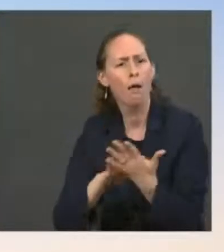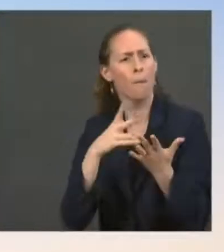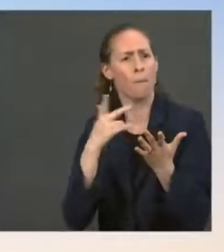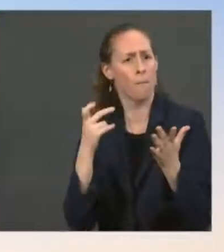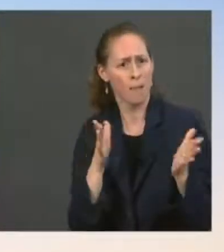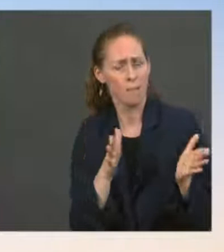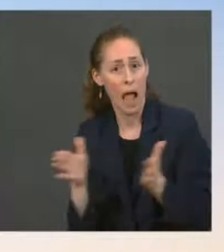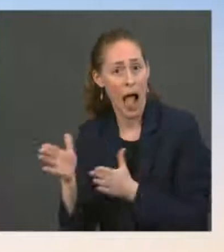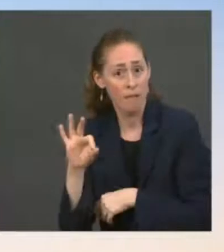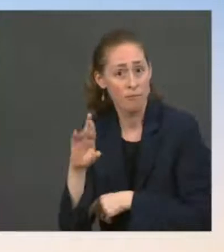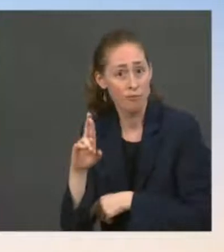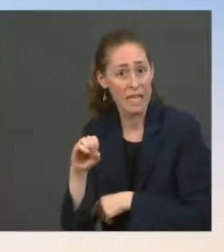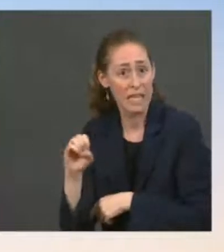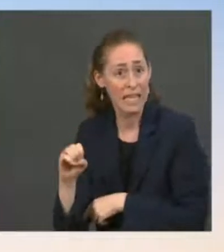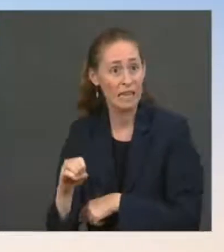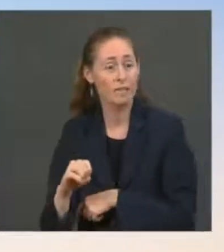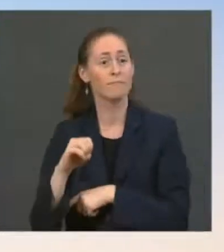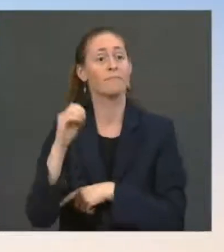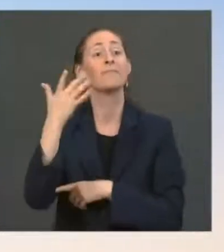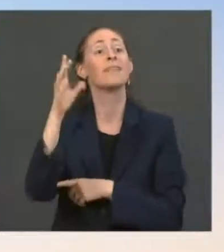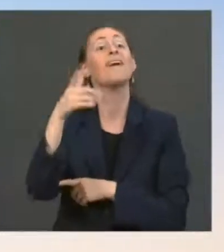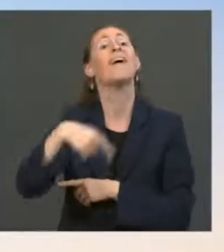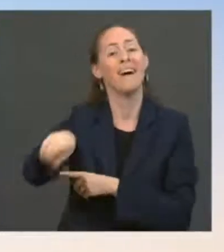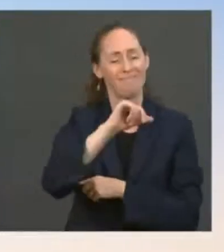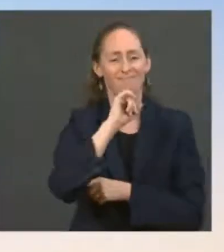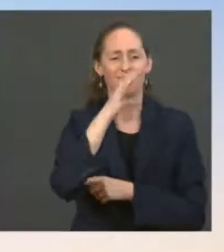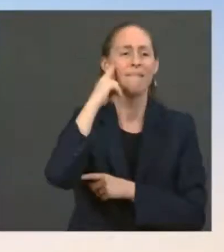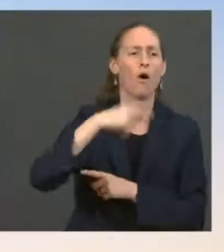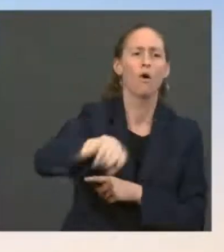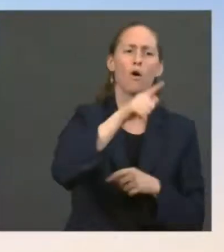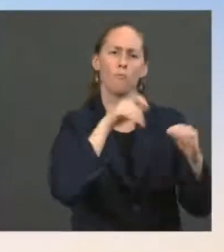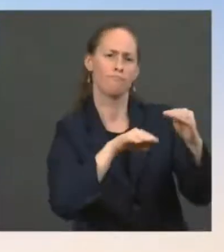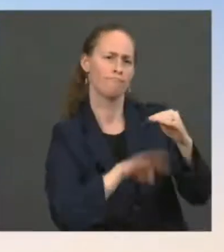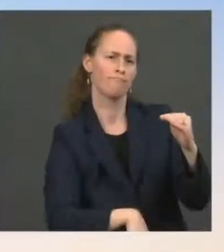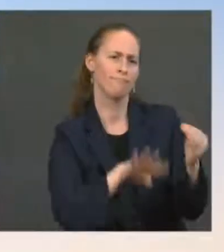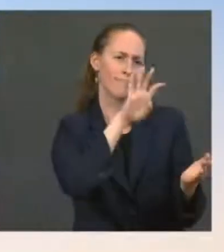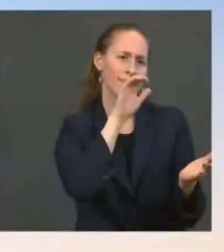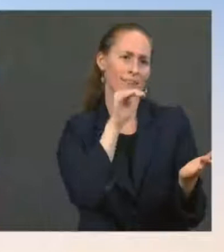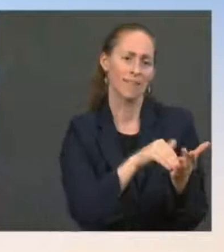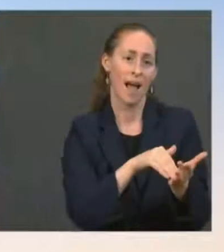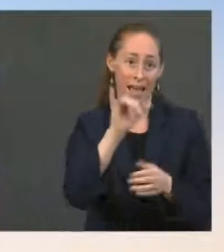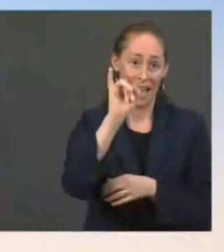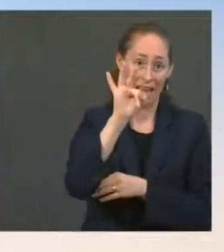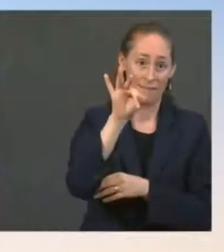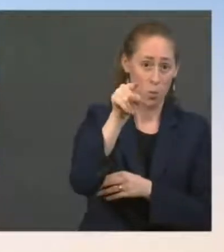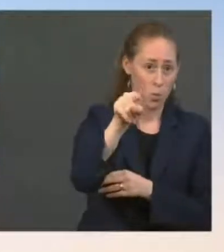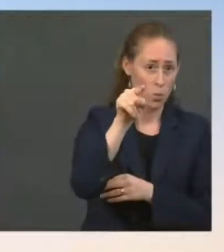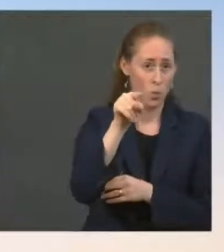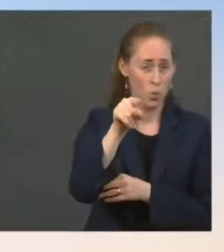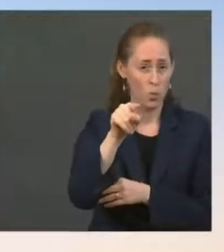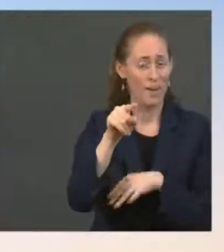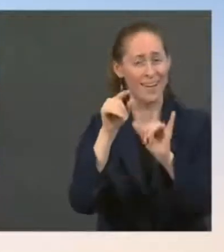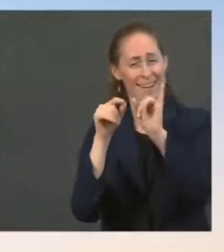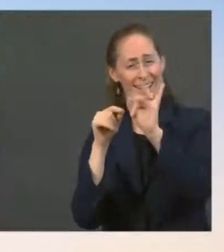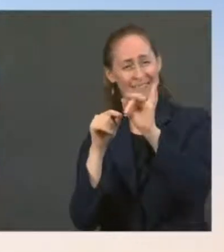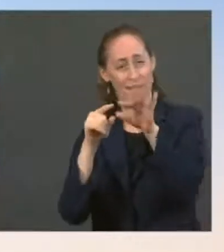The plan costs nothing for the American people who make less than $400,000. If you think that companies that